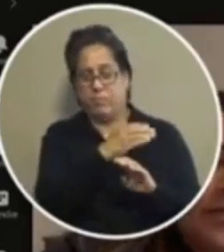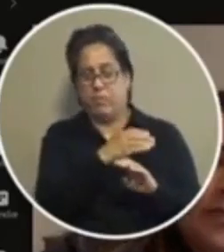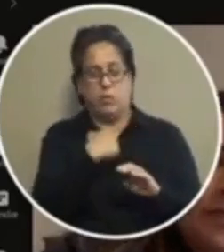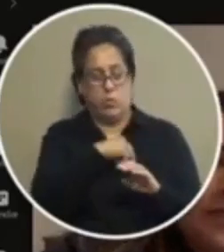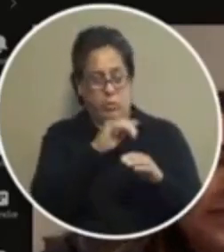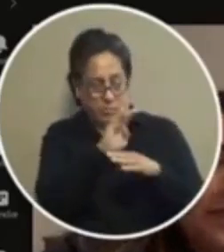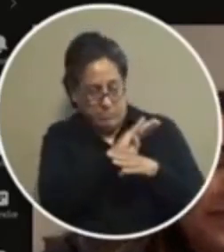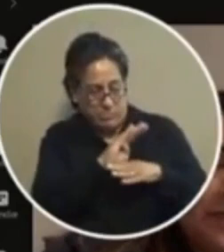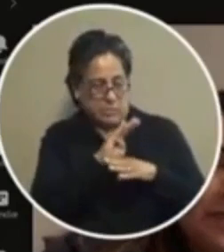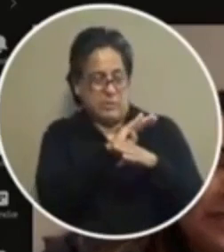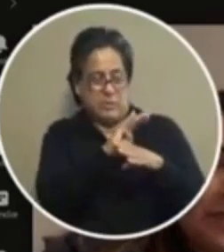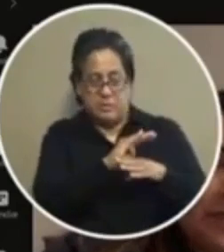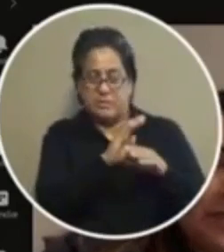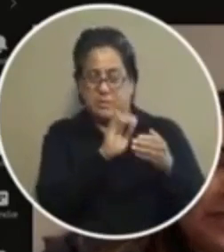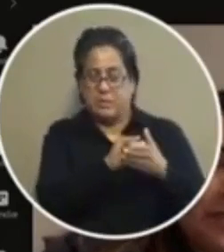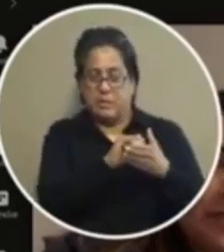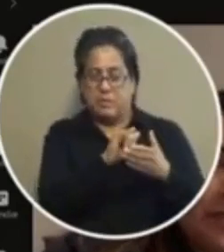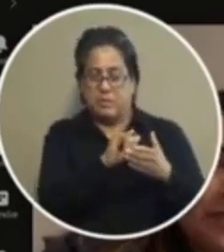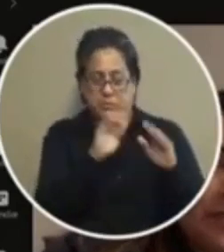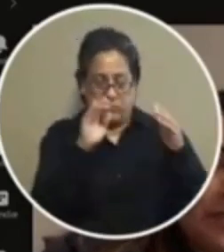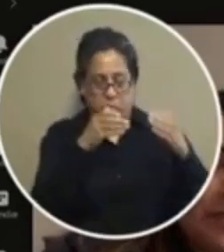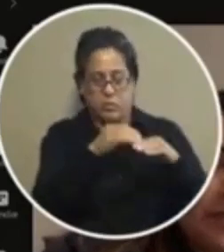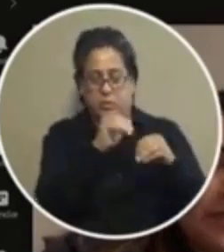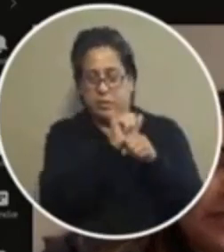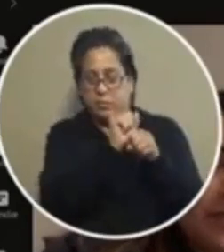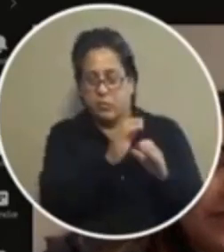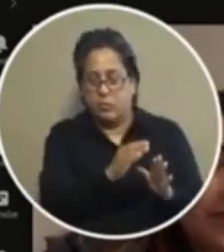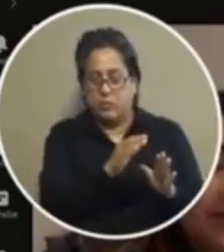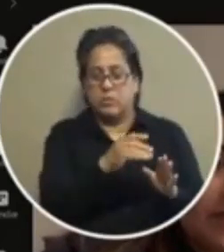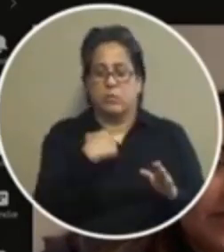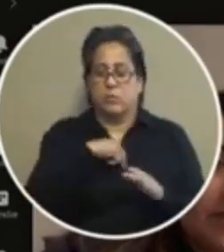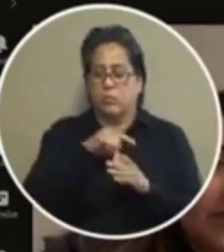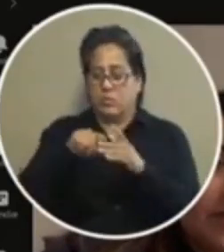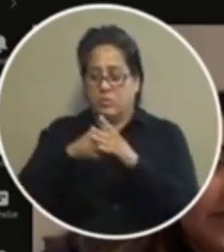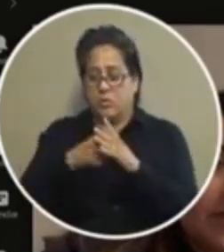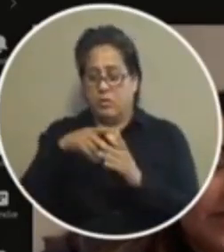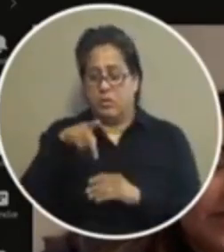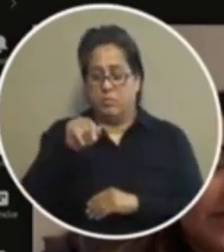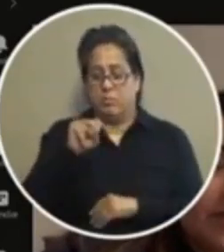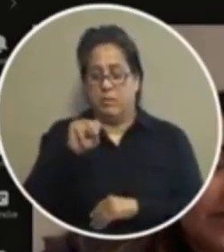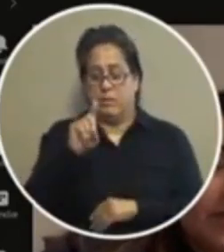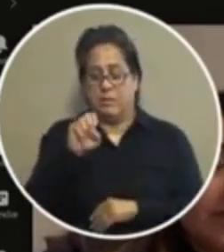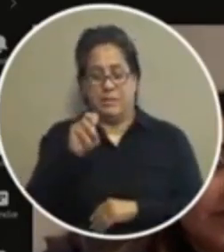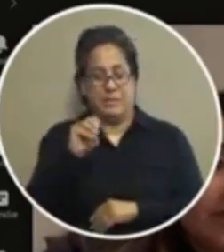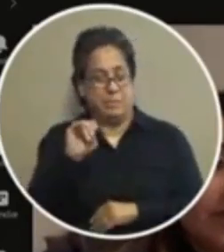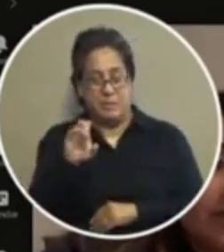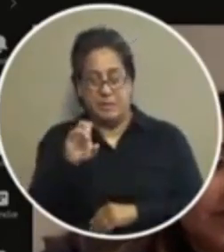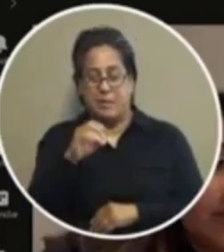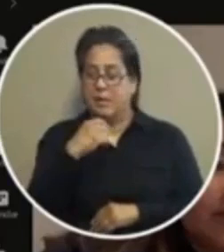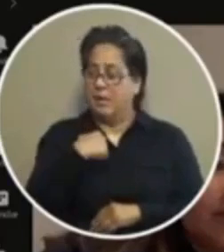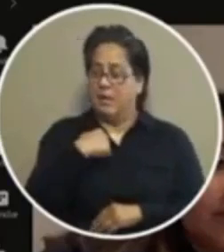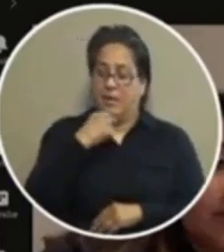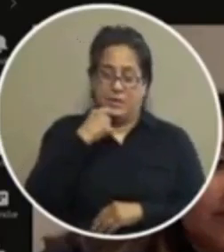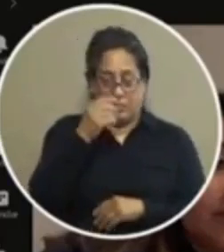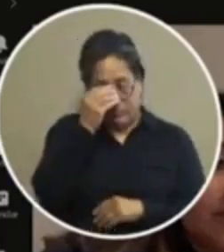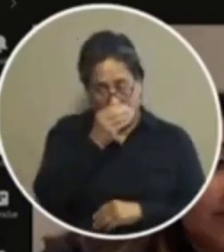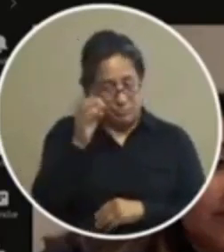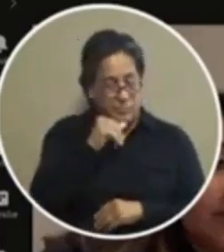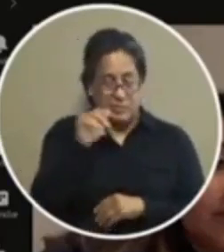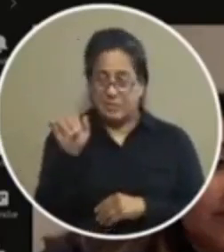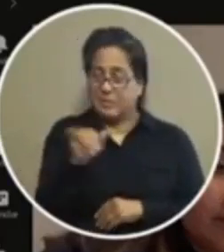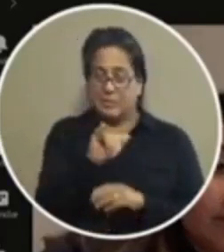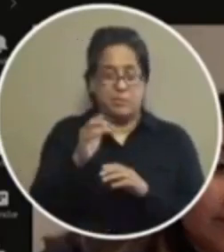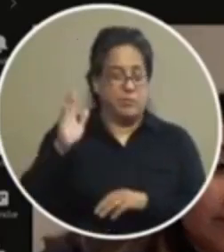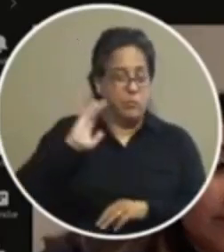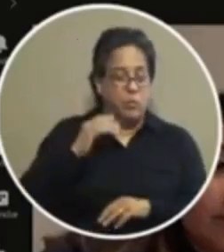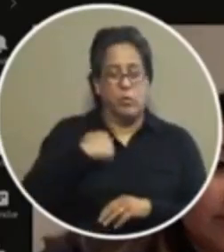busy with that i said when we um got started with this pandemic i told council it's not going to be the way it was before where